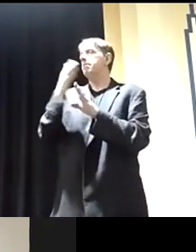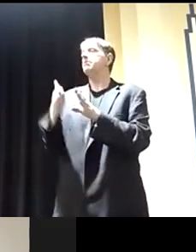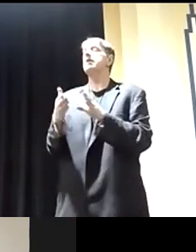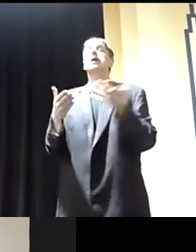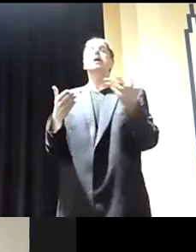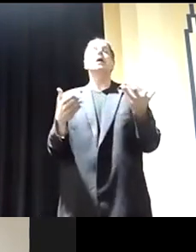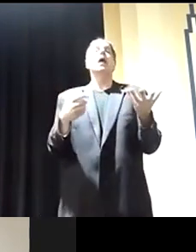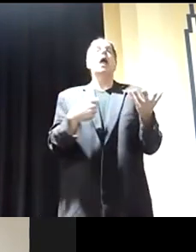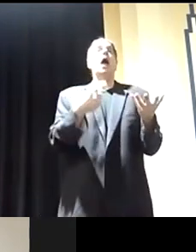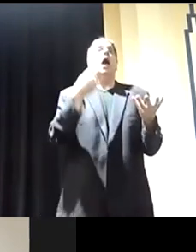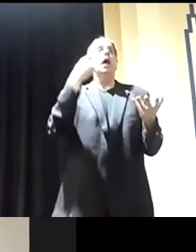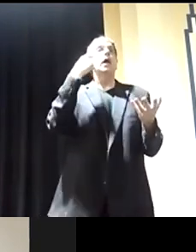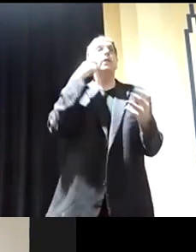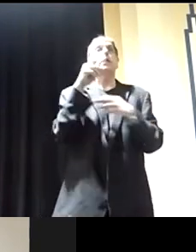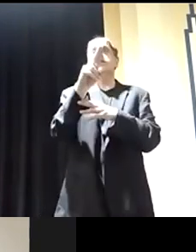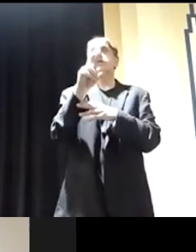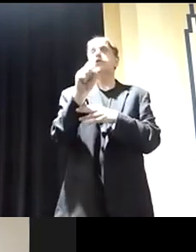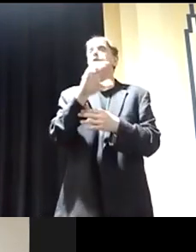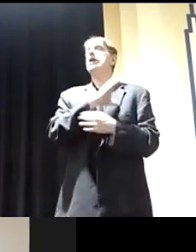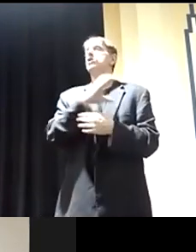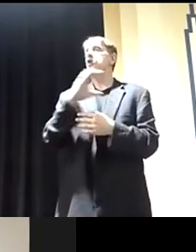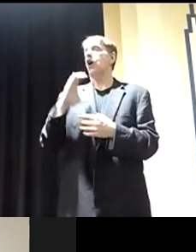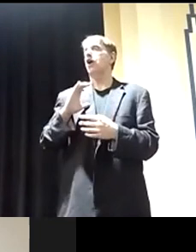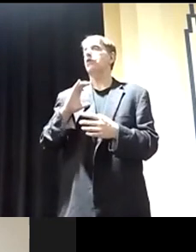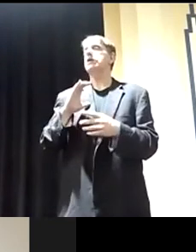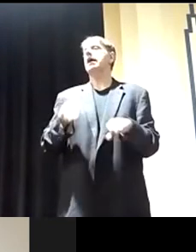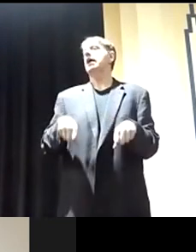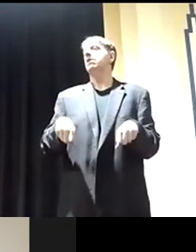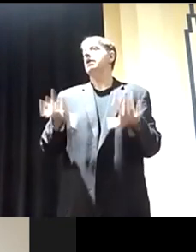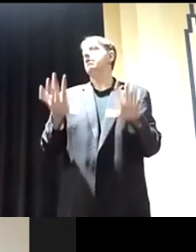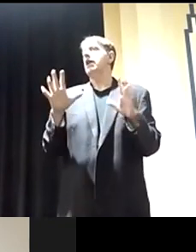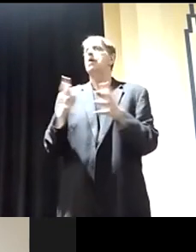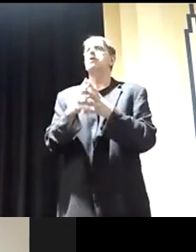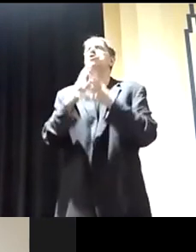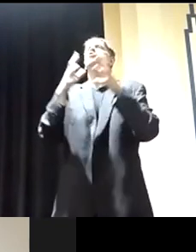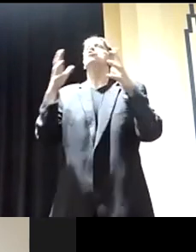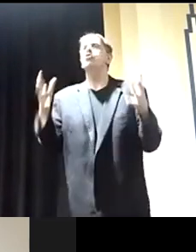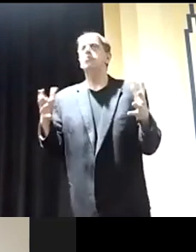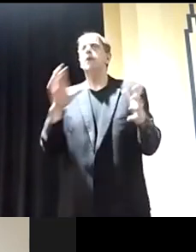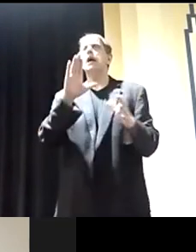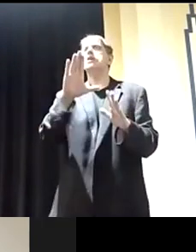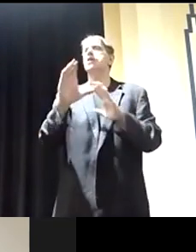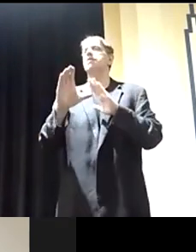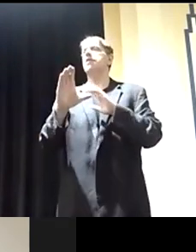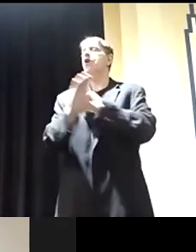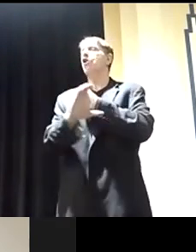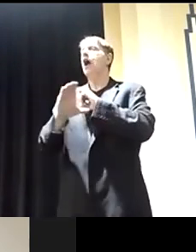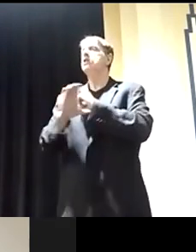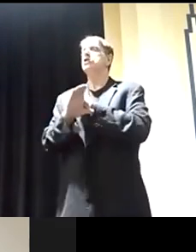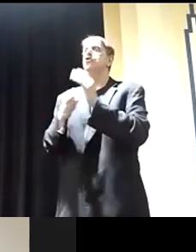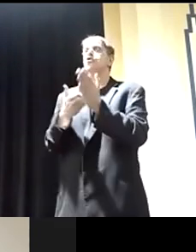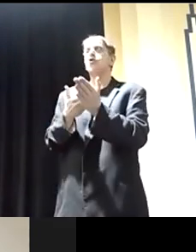think the U.S. Congress has given up too much of its rightful constitutional authority